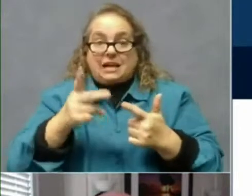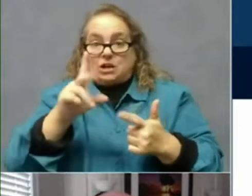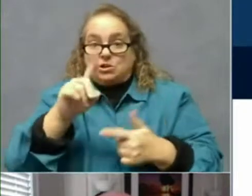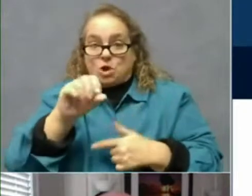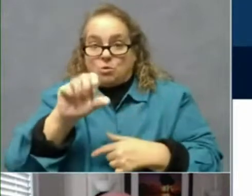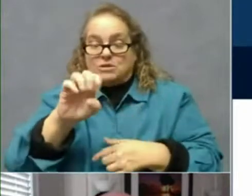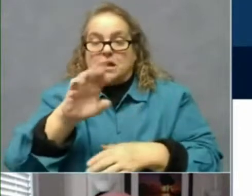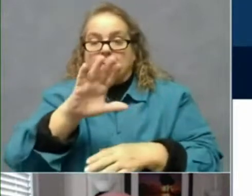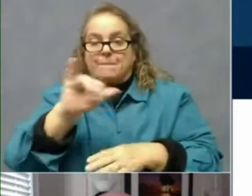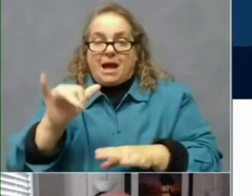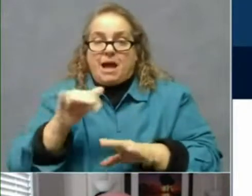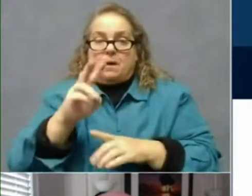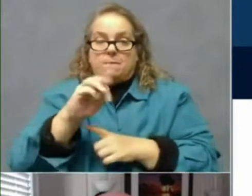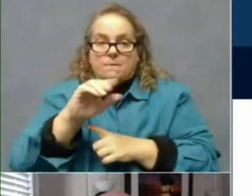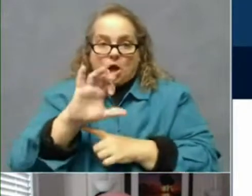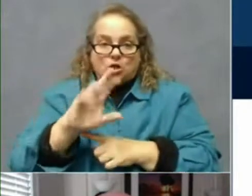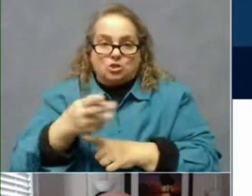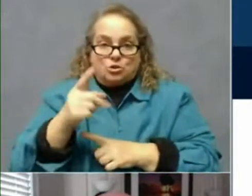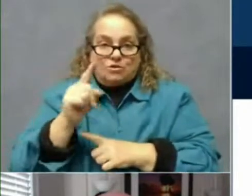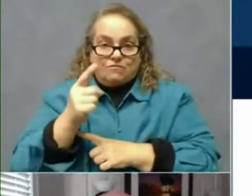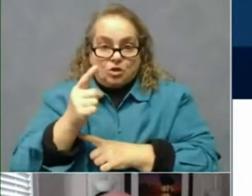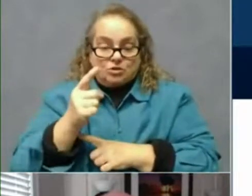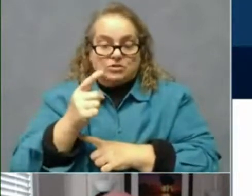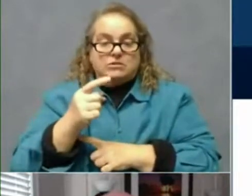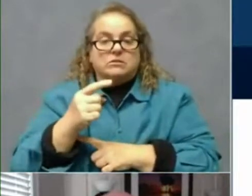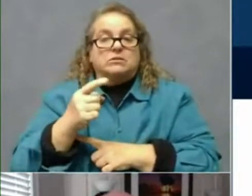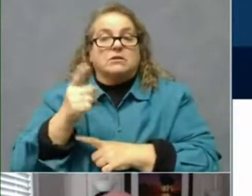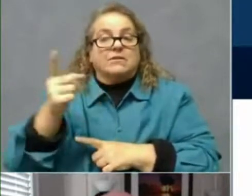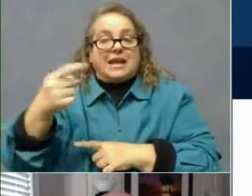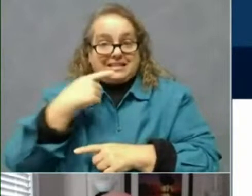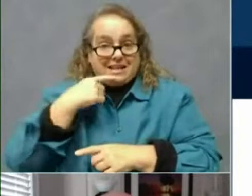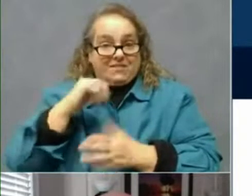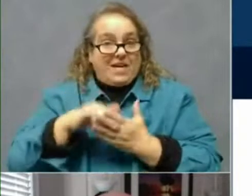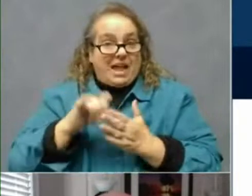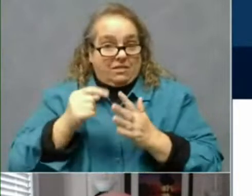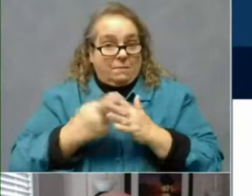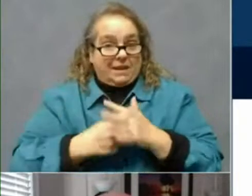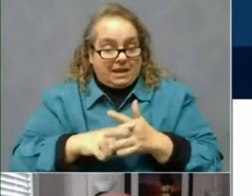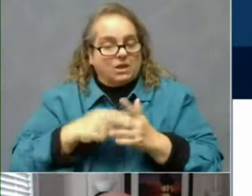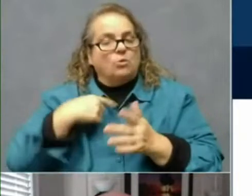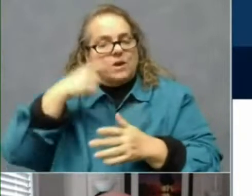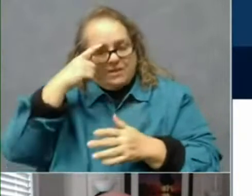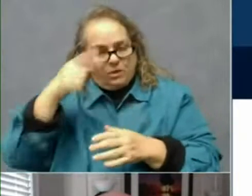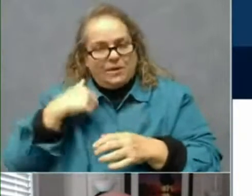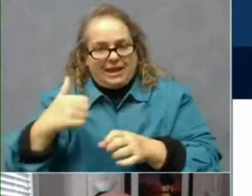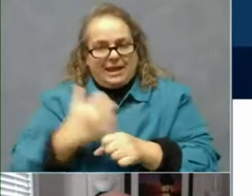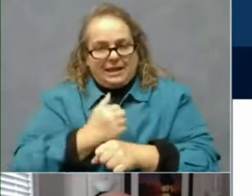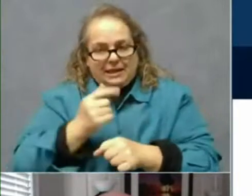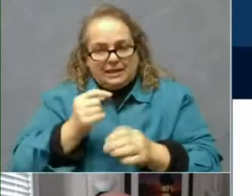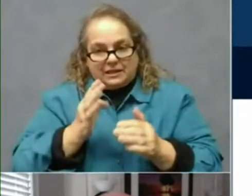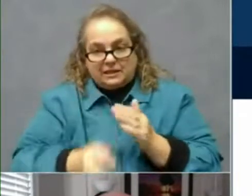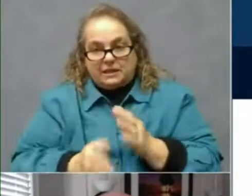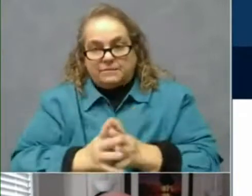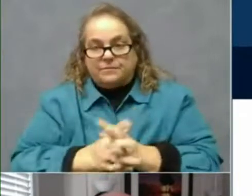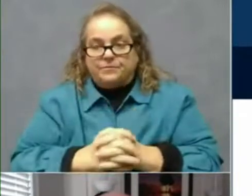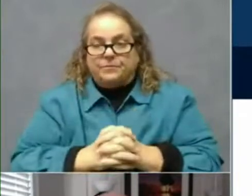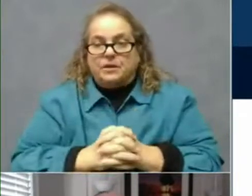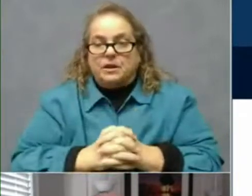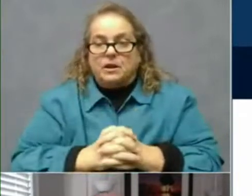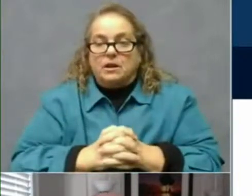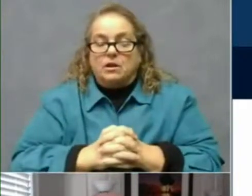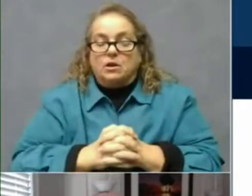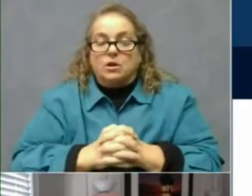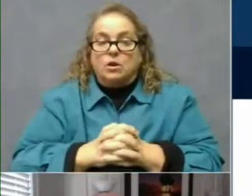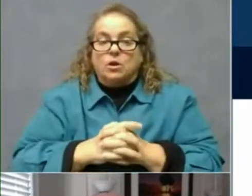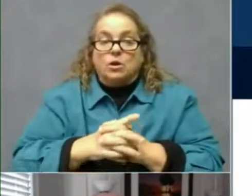believe at the start. And I think they can still get that done. If we can do it faster, that's even better. One day also includes